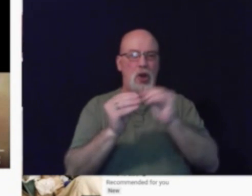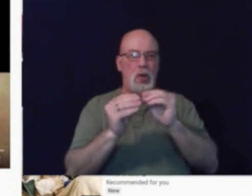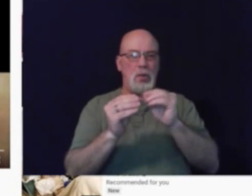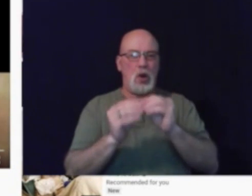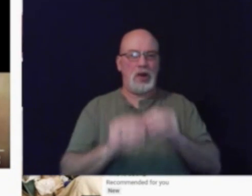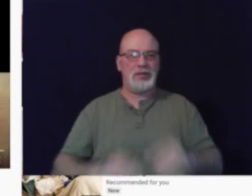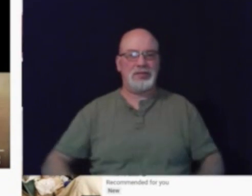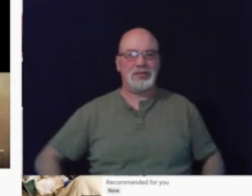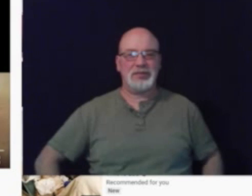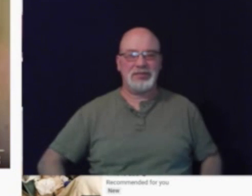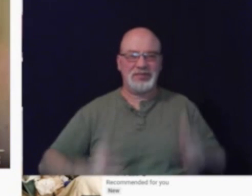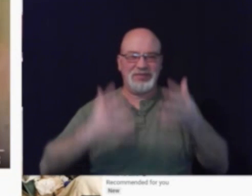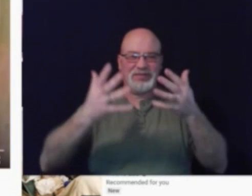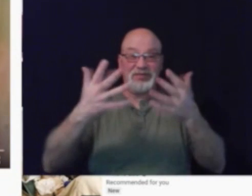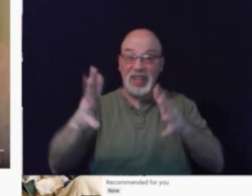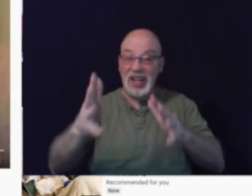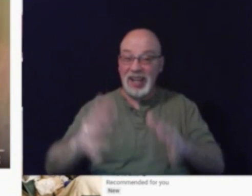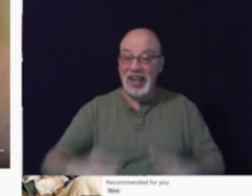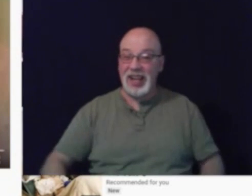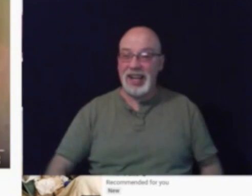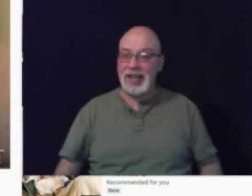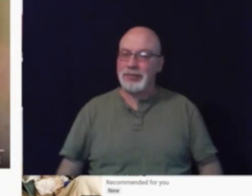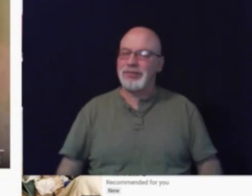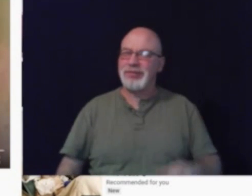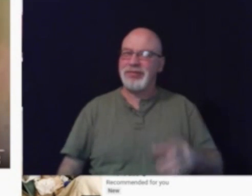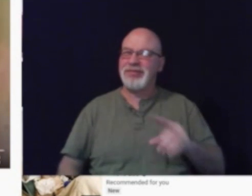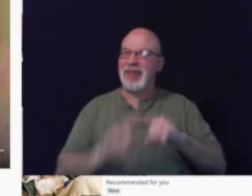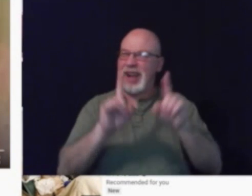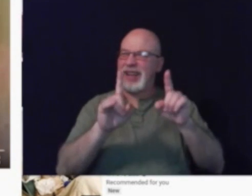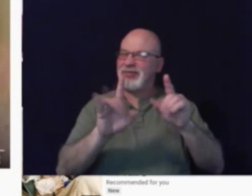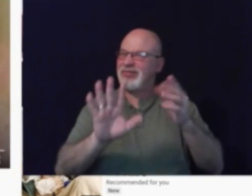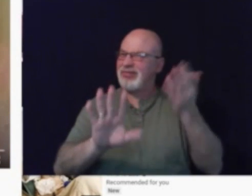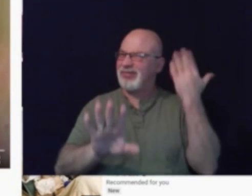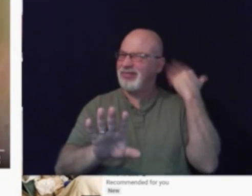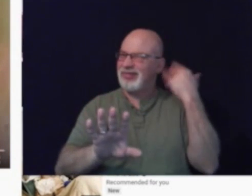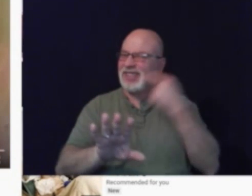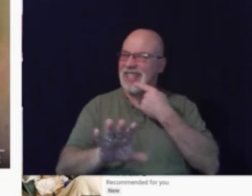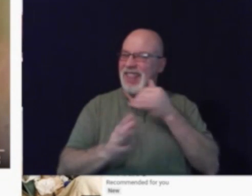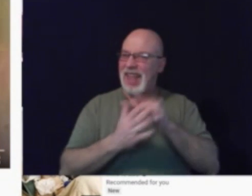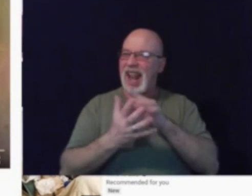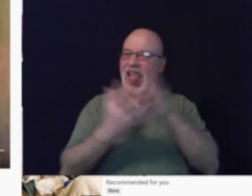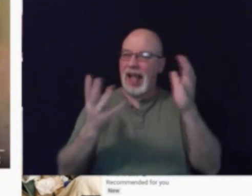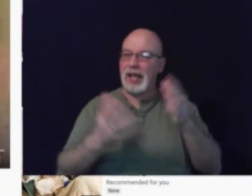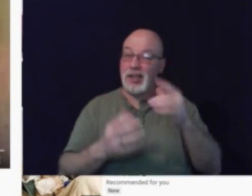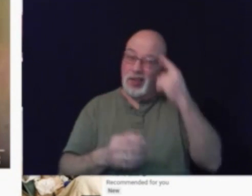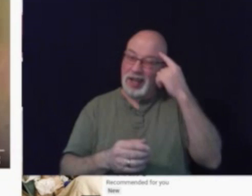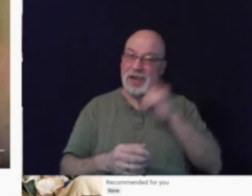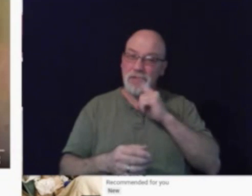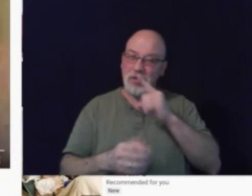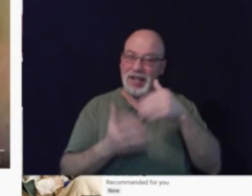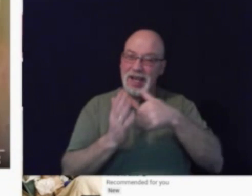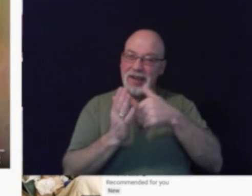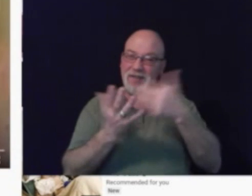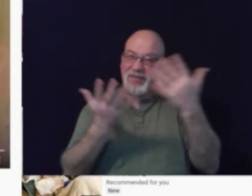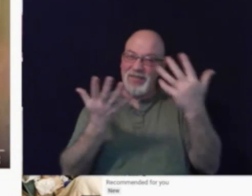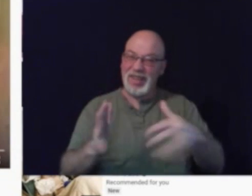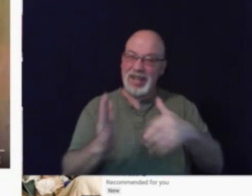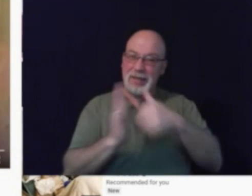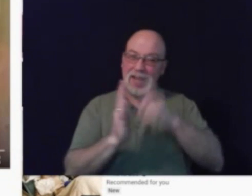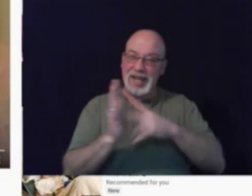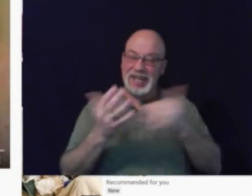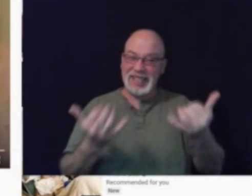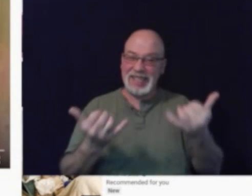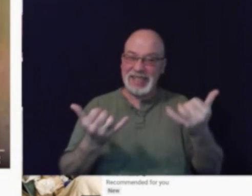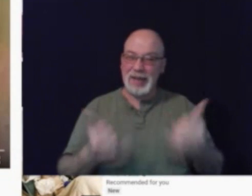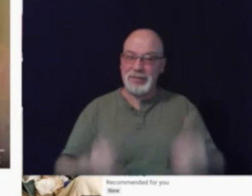more. He has said that a lot though. Do you think he's really finished painting this time? Let's see.